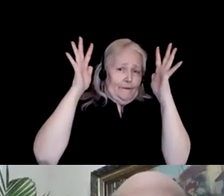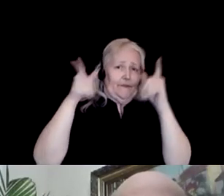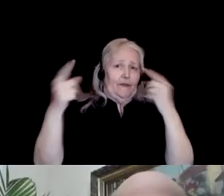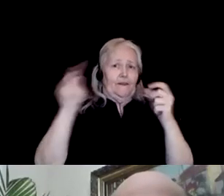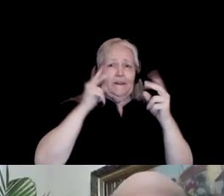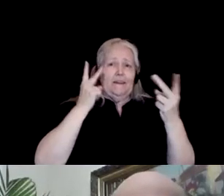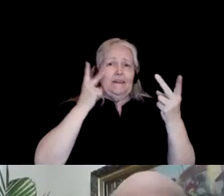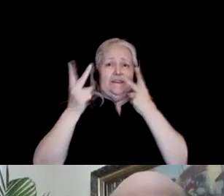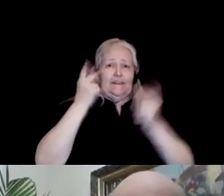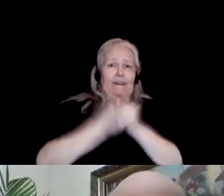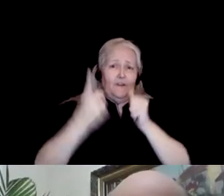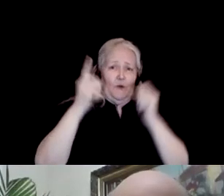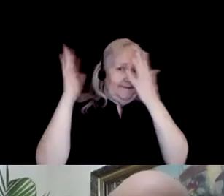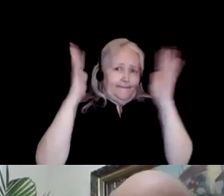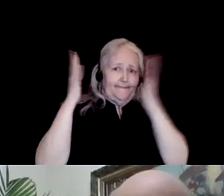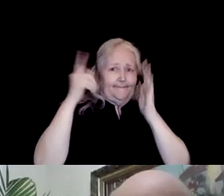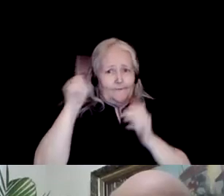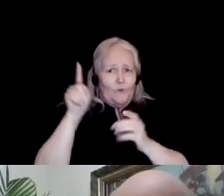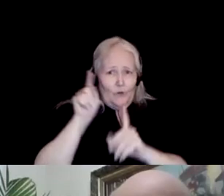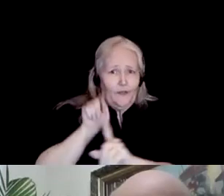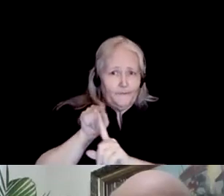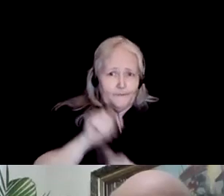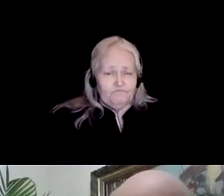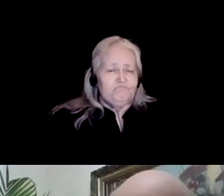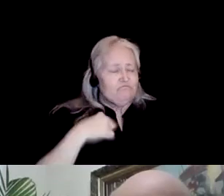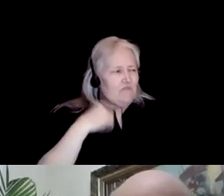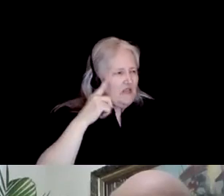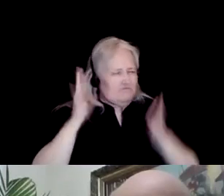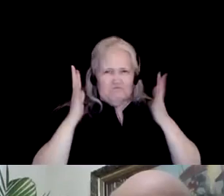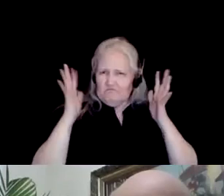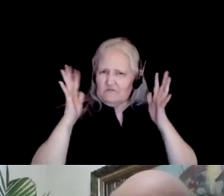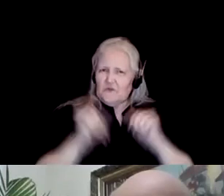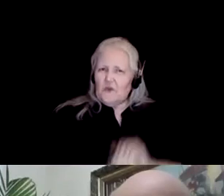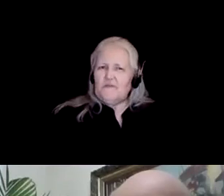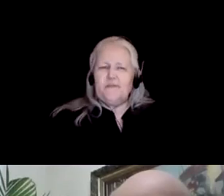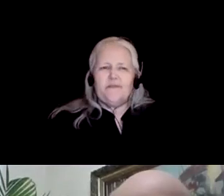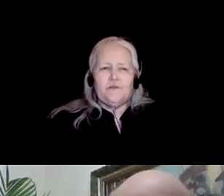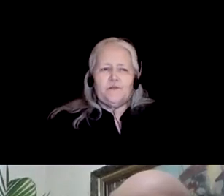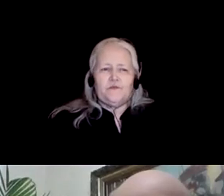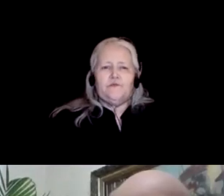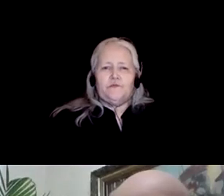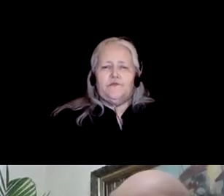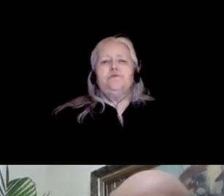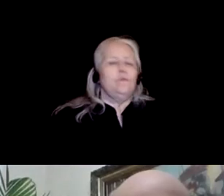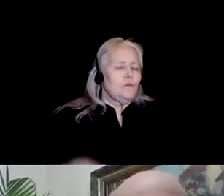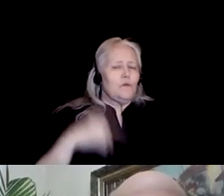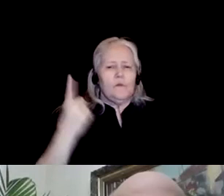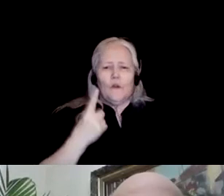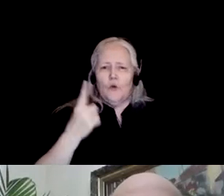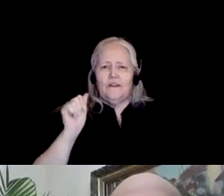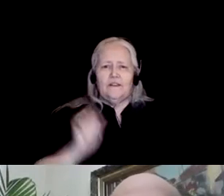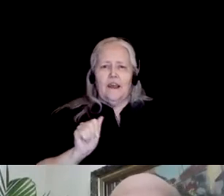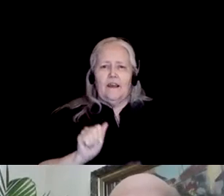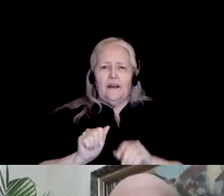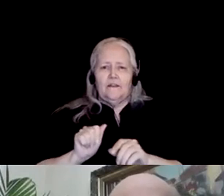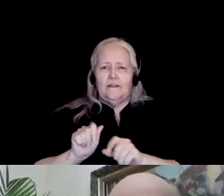So I think that's about it and you can always chat me or one of us